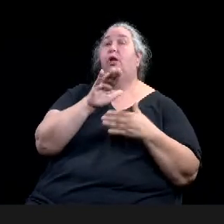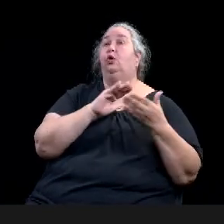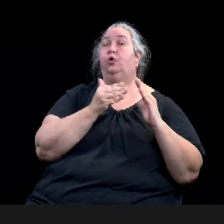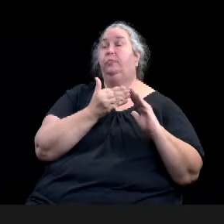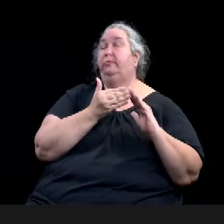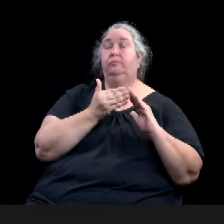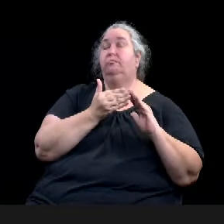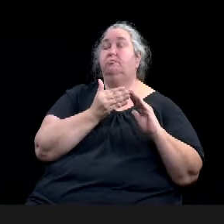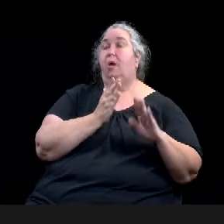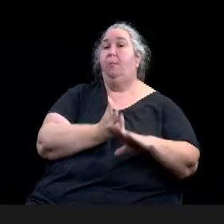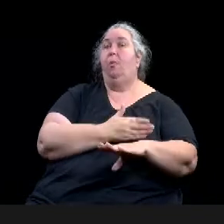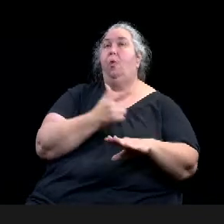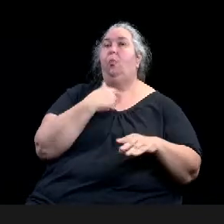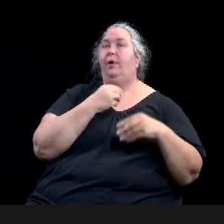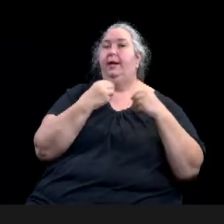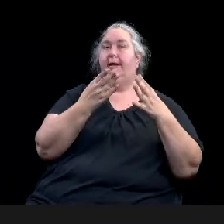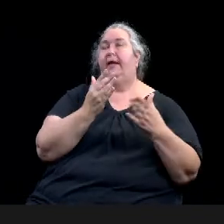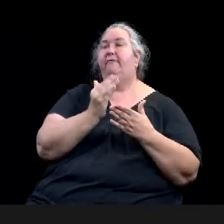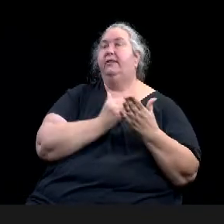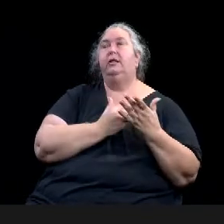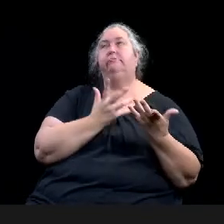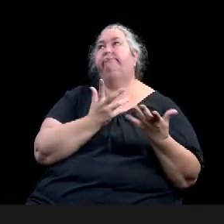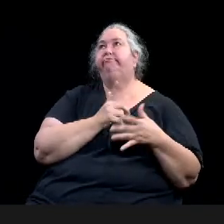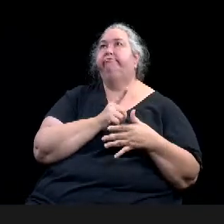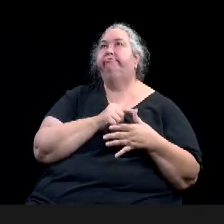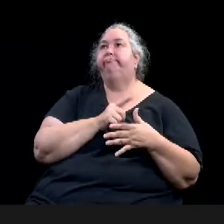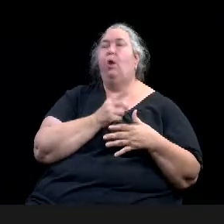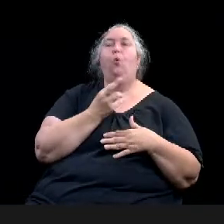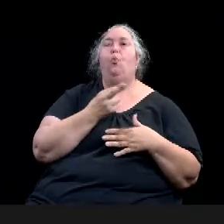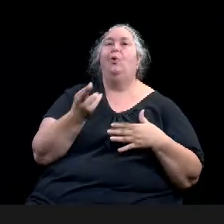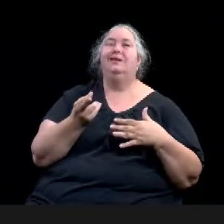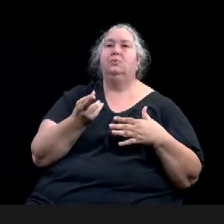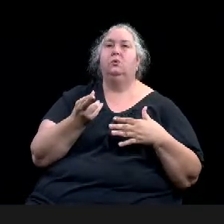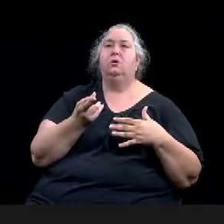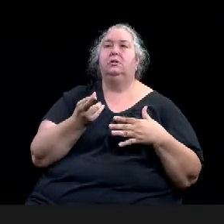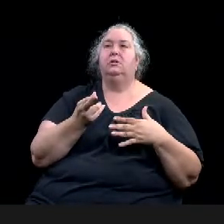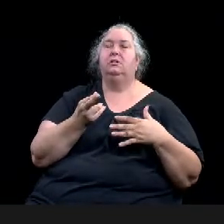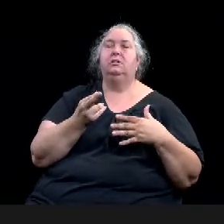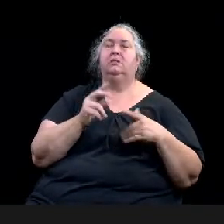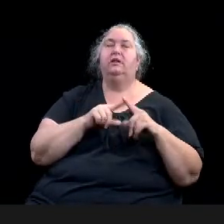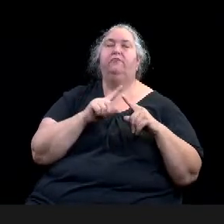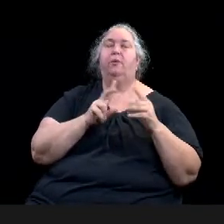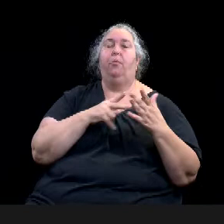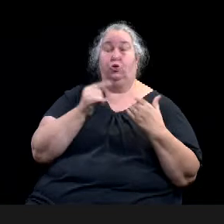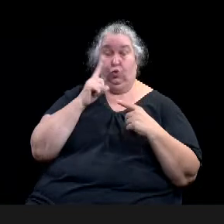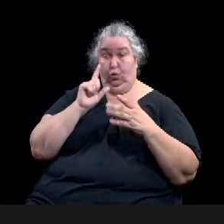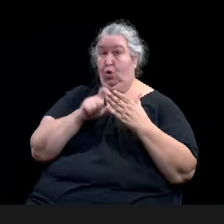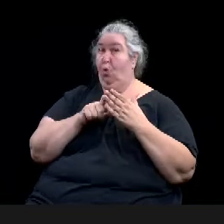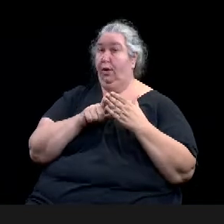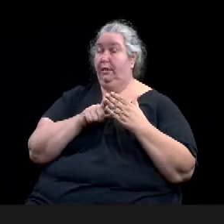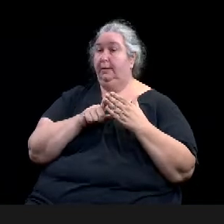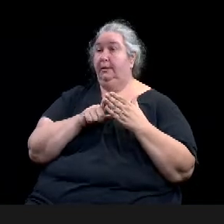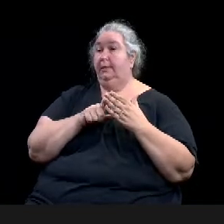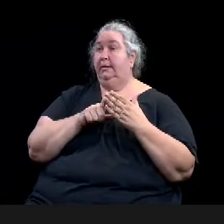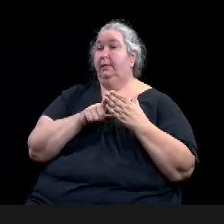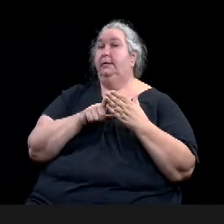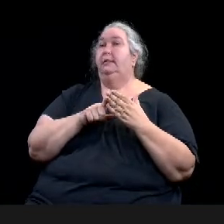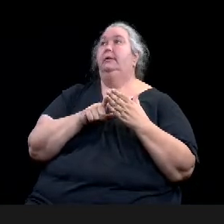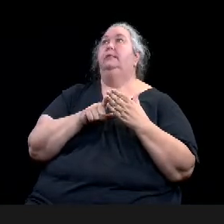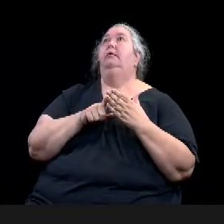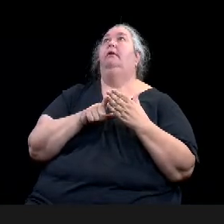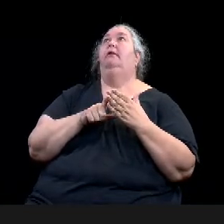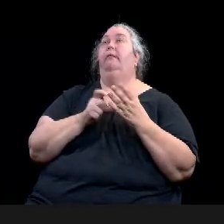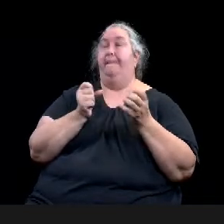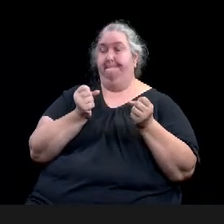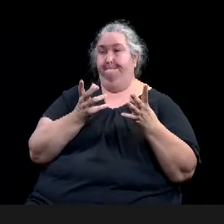that a lot of things are rated either highest priority or high priority. That's the orange colors of all those